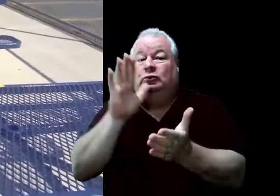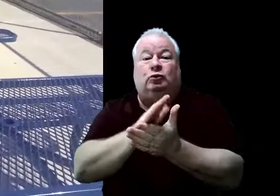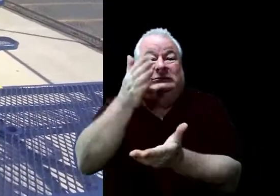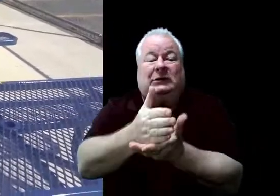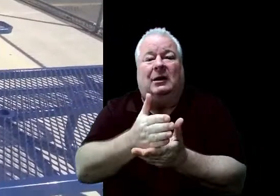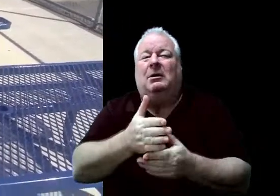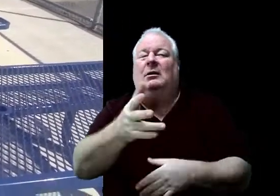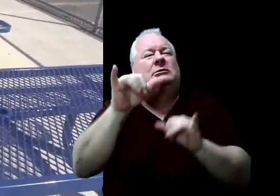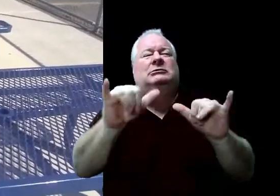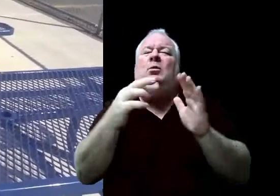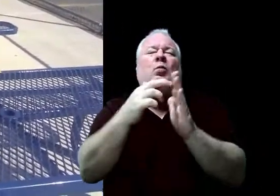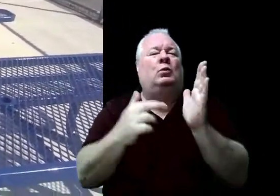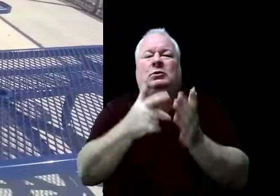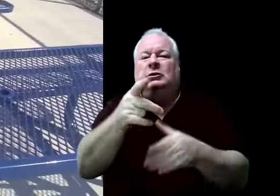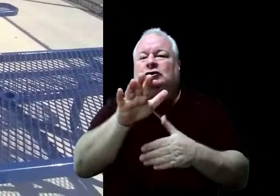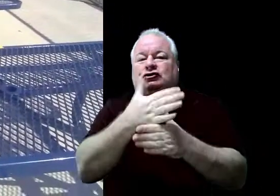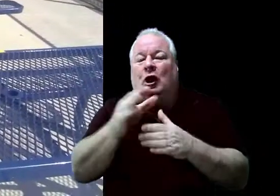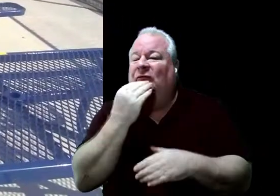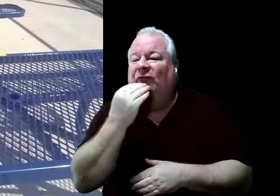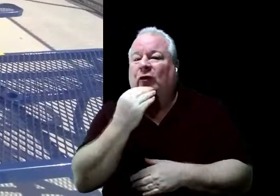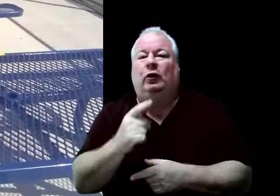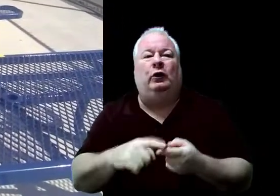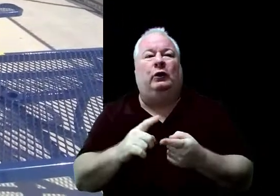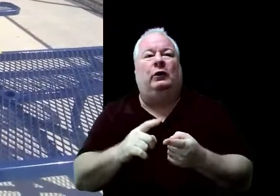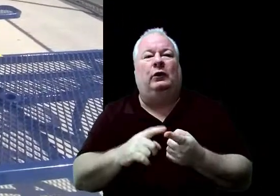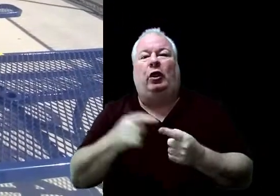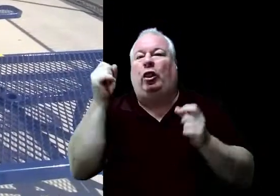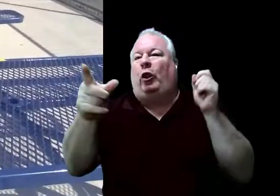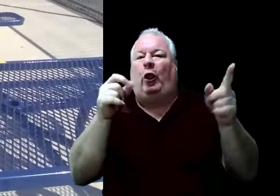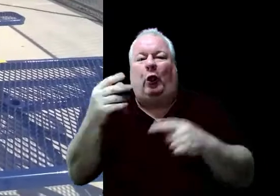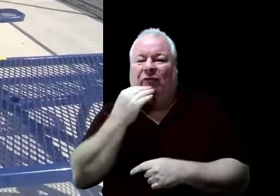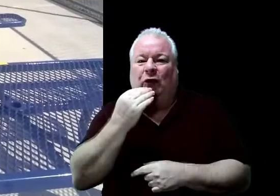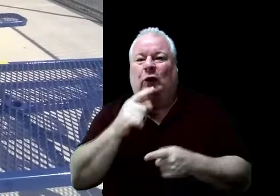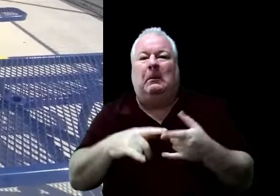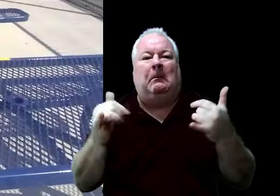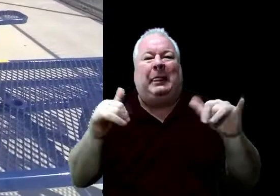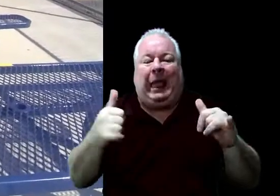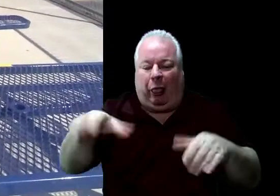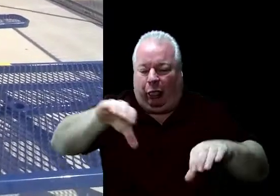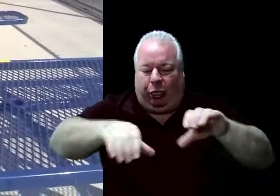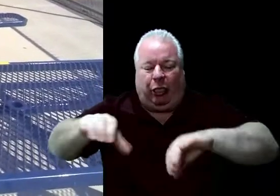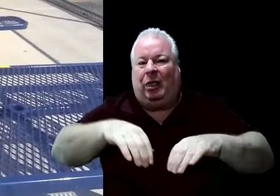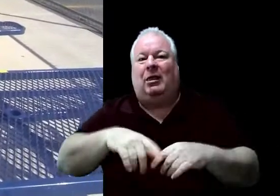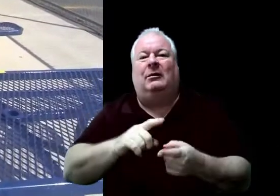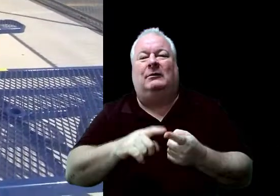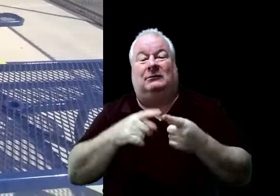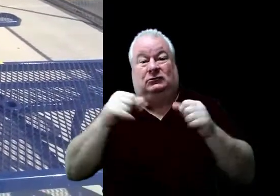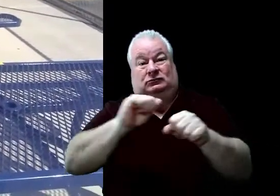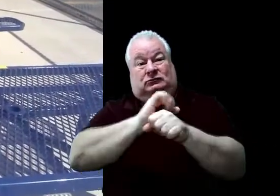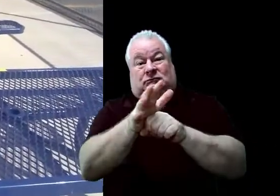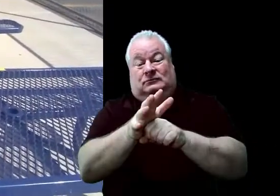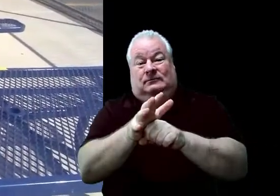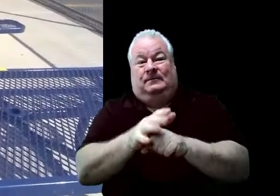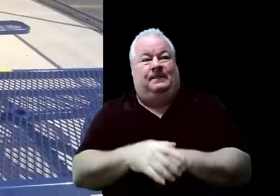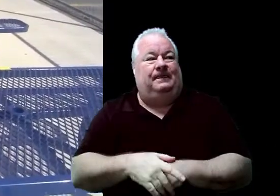sharing of food. Definitely no throwing of food. And now, during COVID,